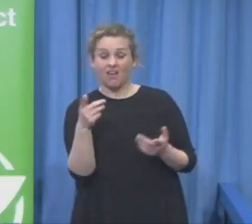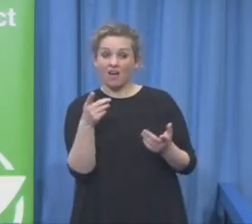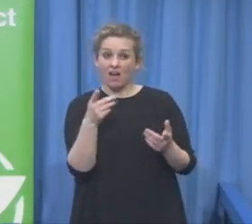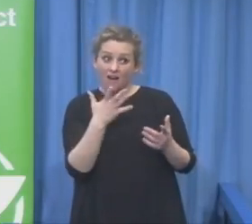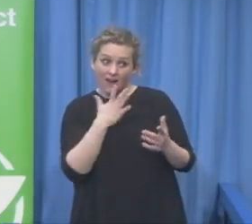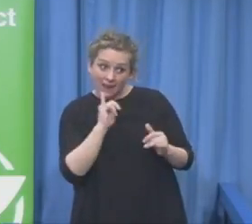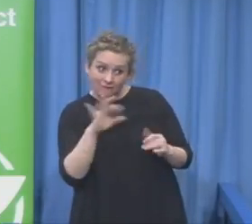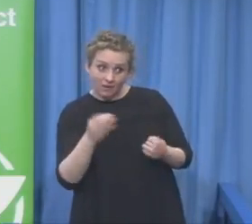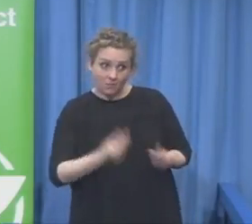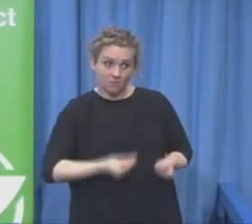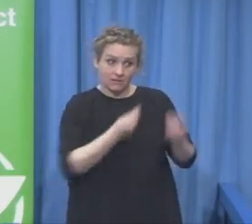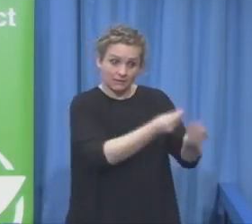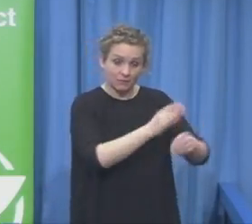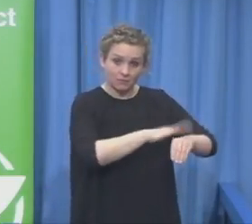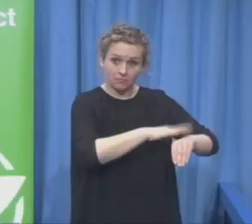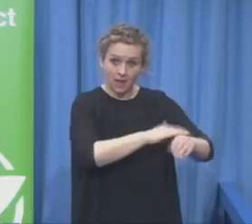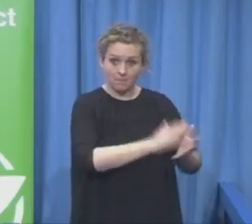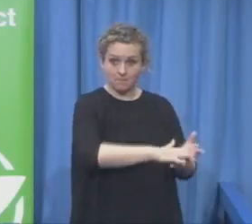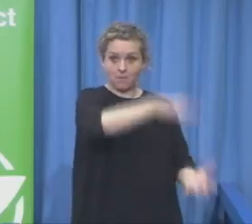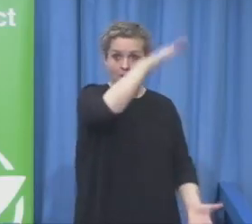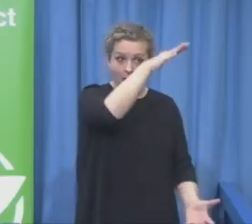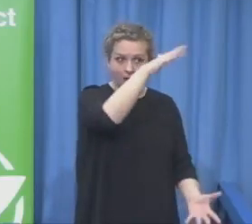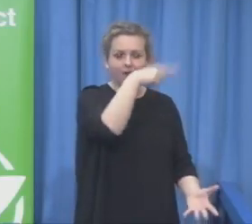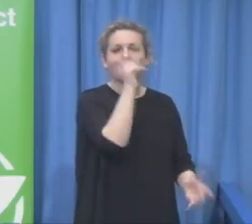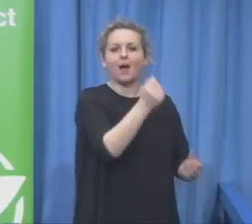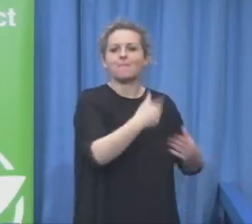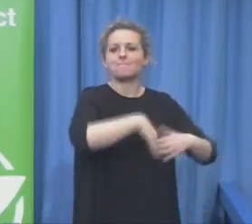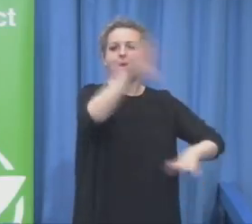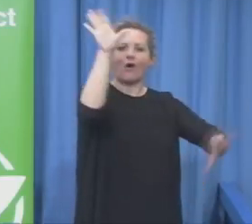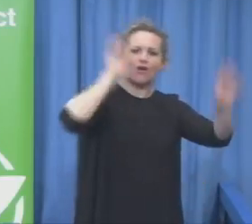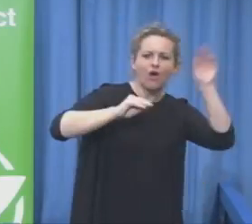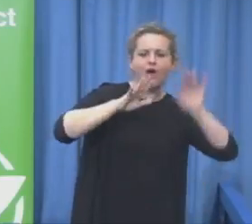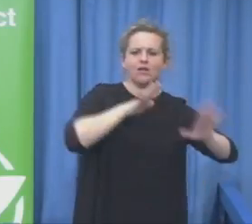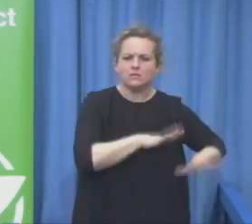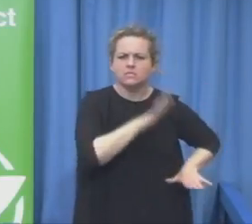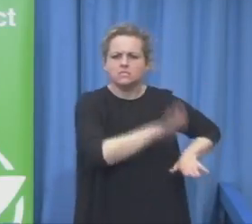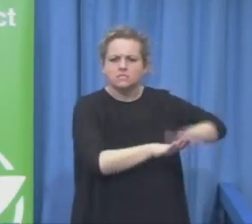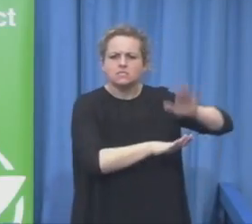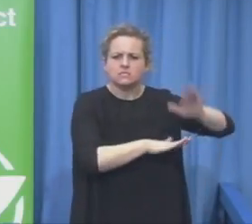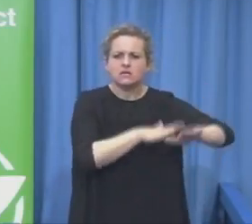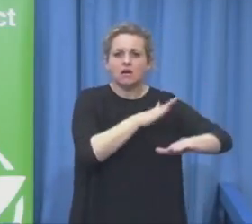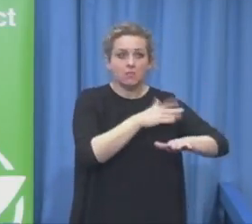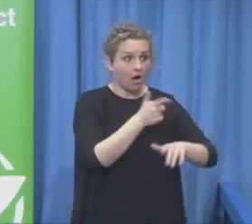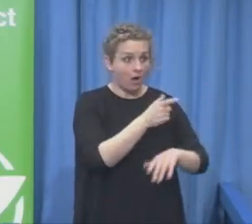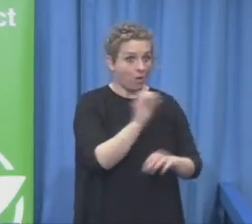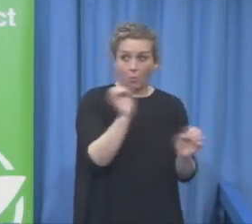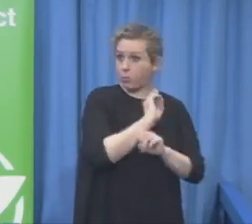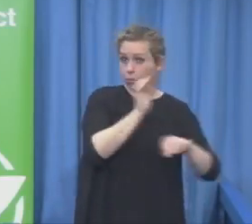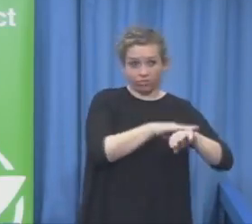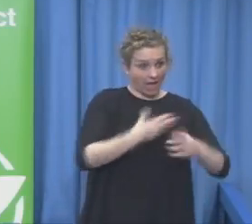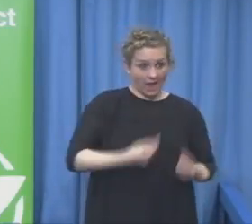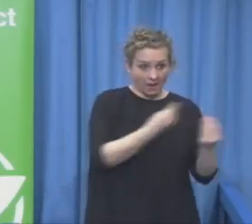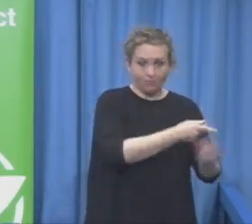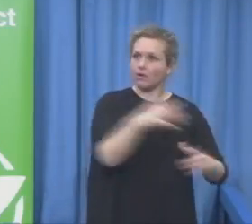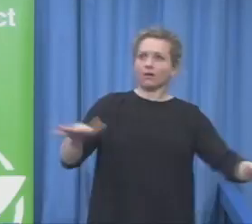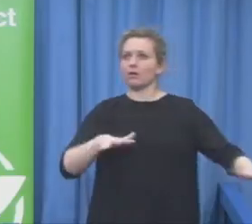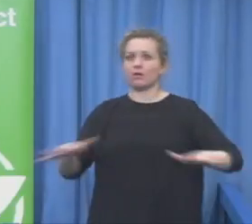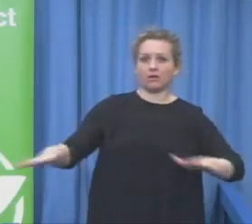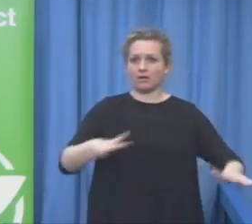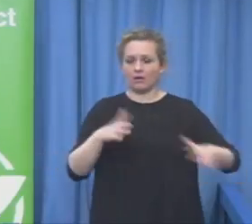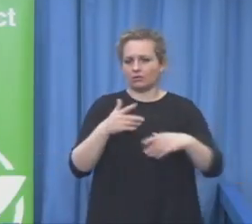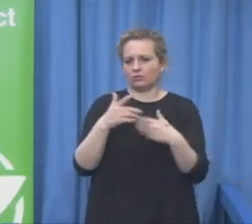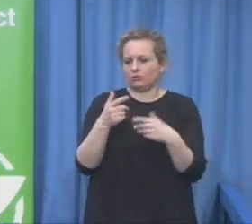And that brings me to the next barrier. And It's also a lack, but I think it's a lack of